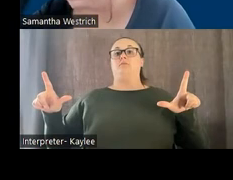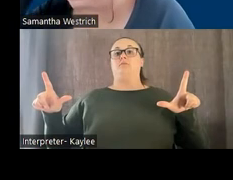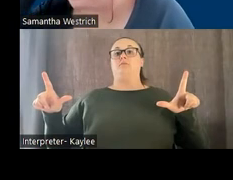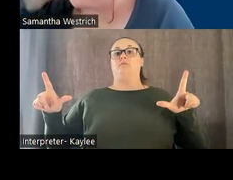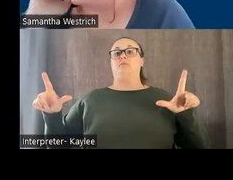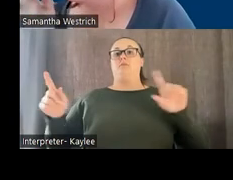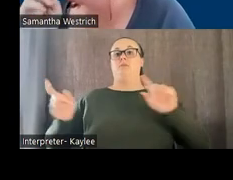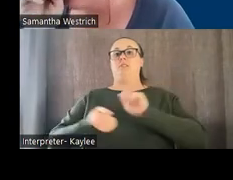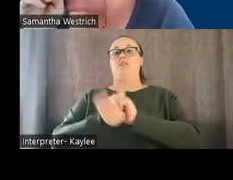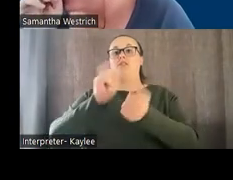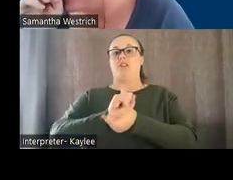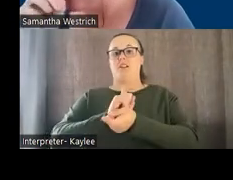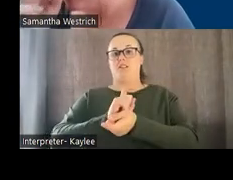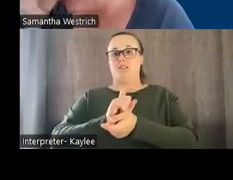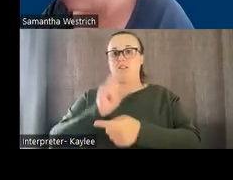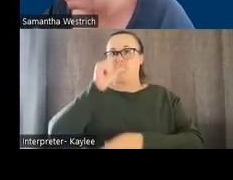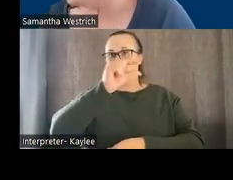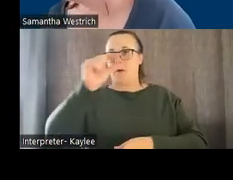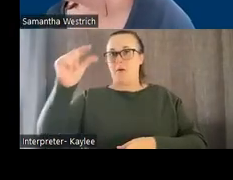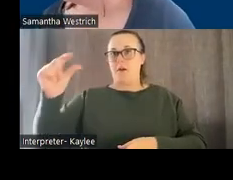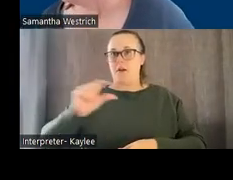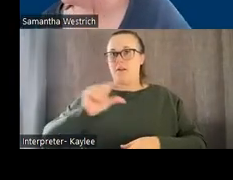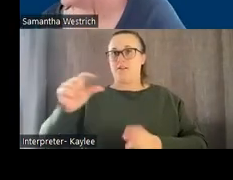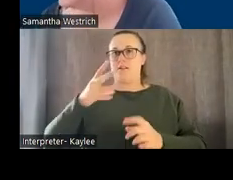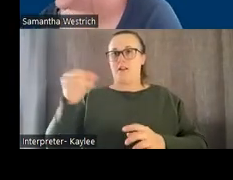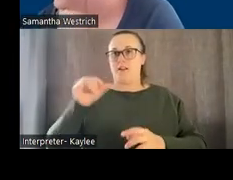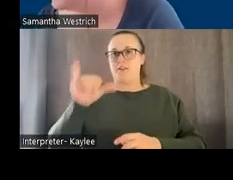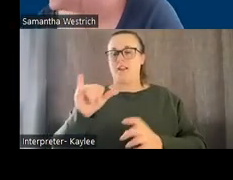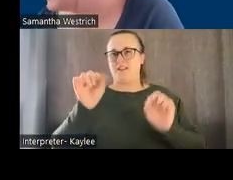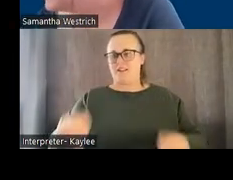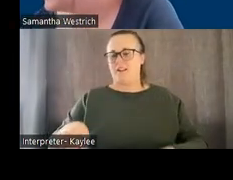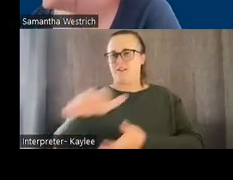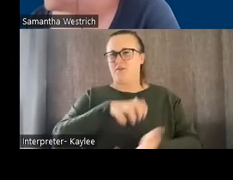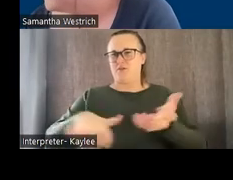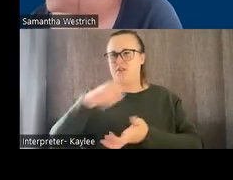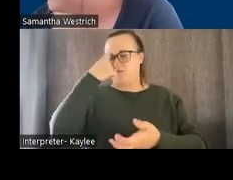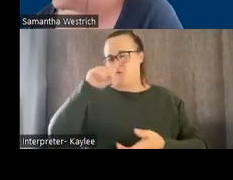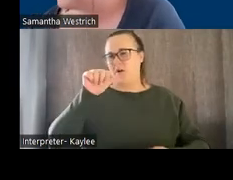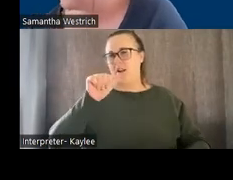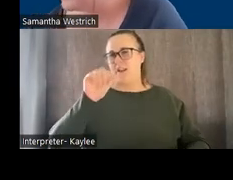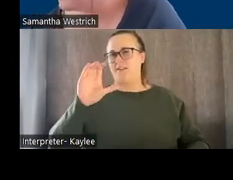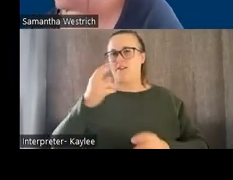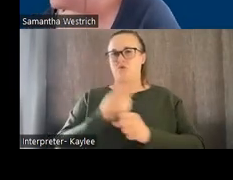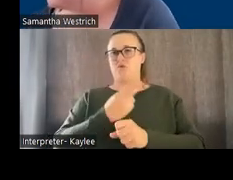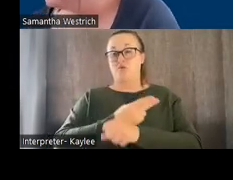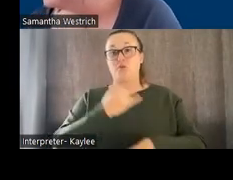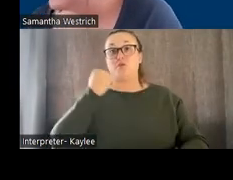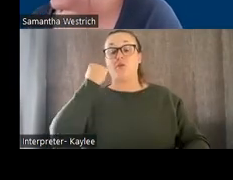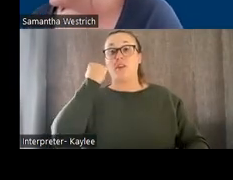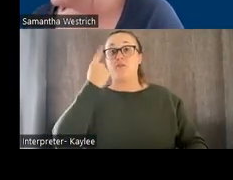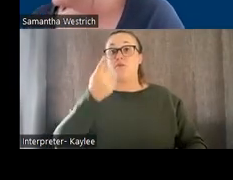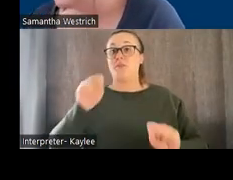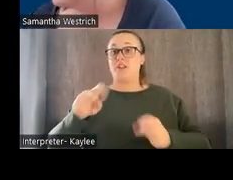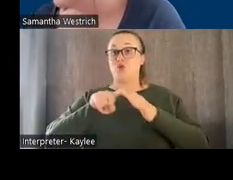location of those buttons. And that can get really confusing for an AAC user. So if you can start bigger with a grid